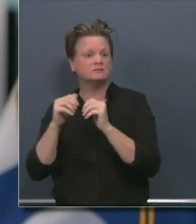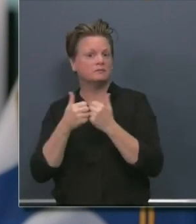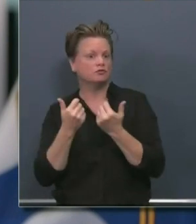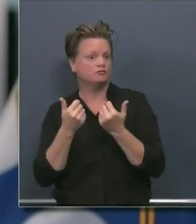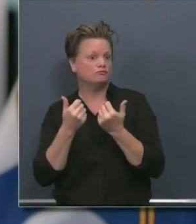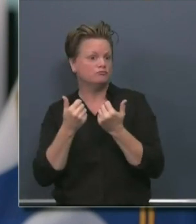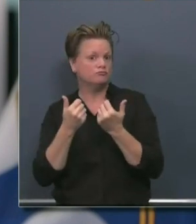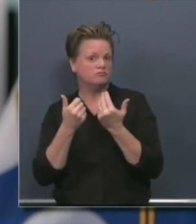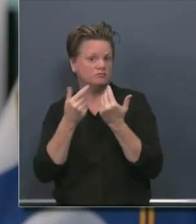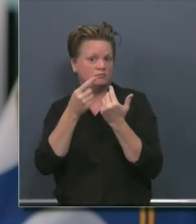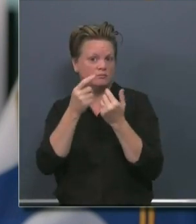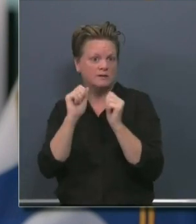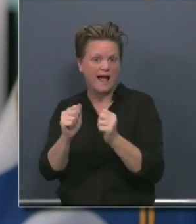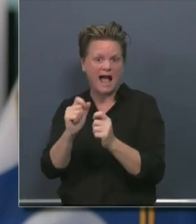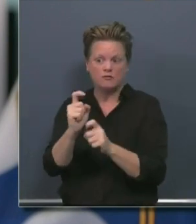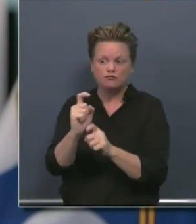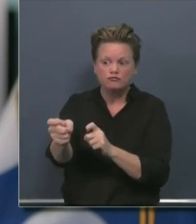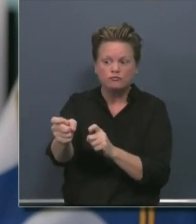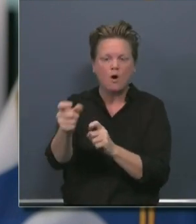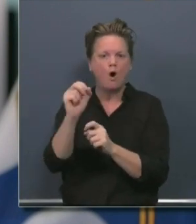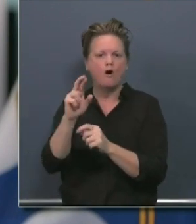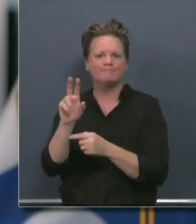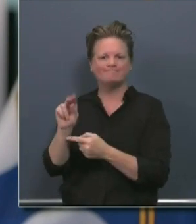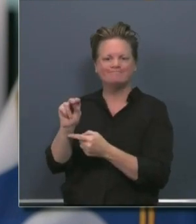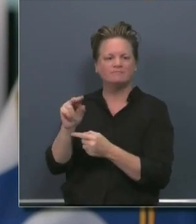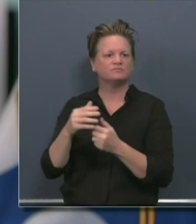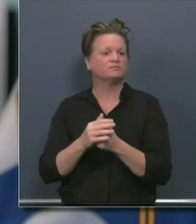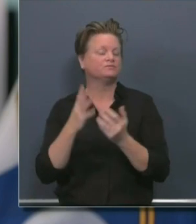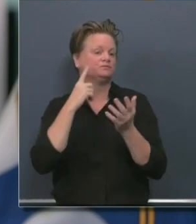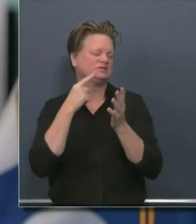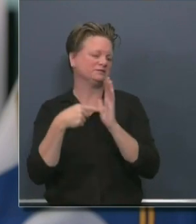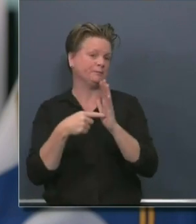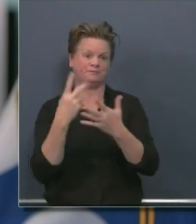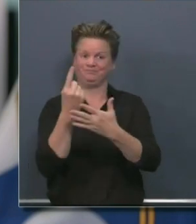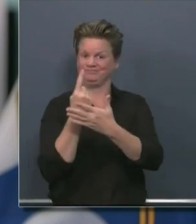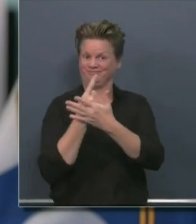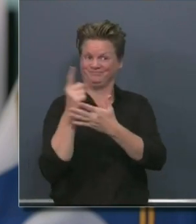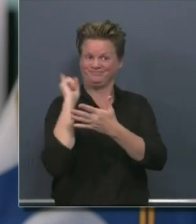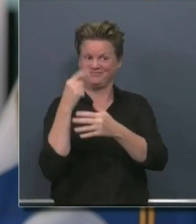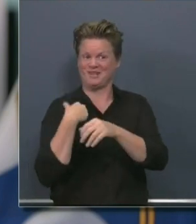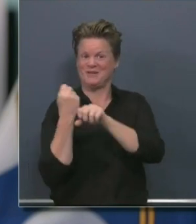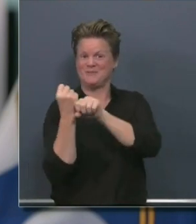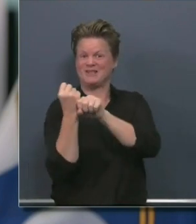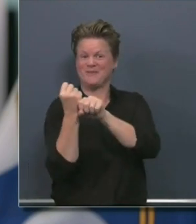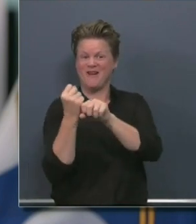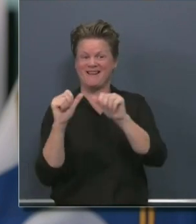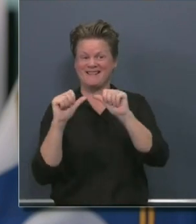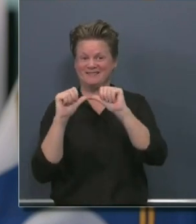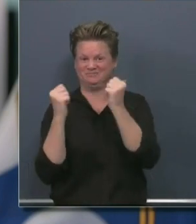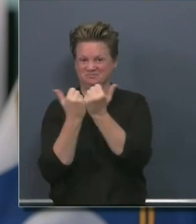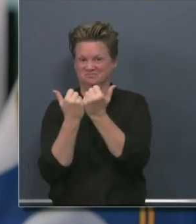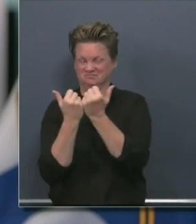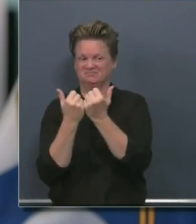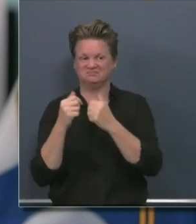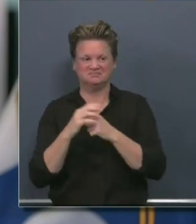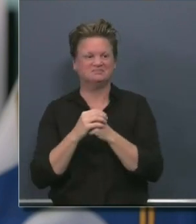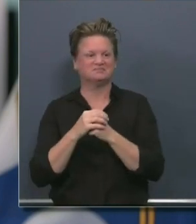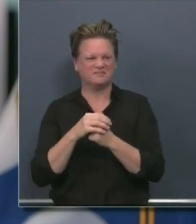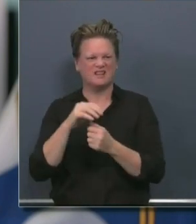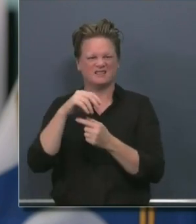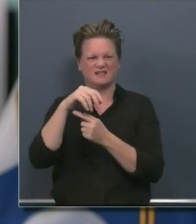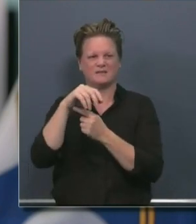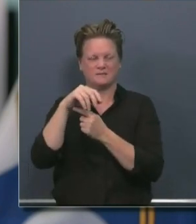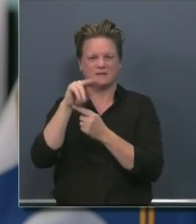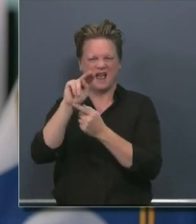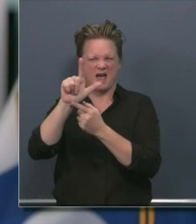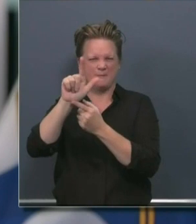mentioned last week, but major league baseball has since, uh, put out a proposal to return to playing in early July with no fans.